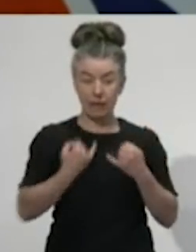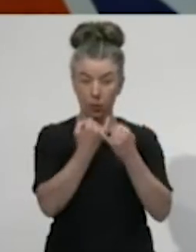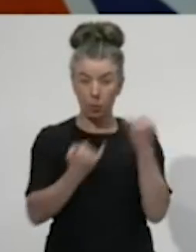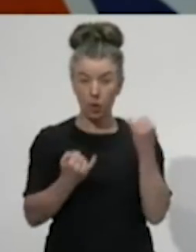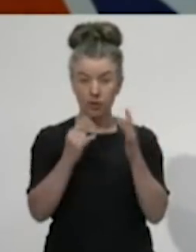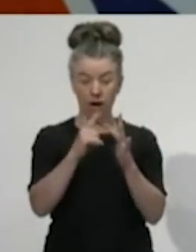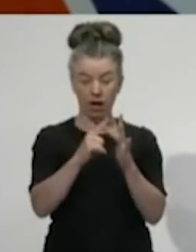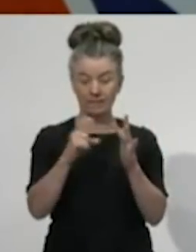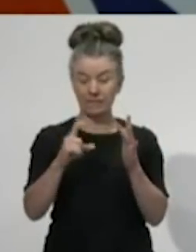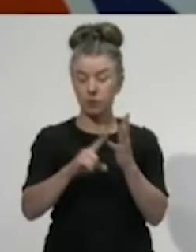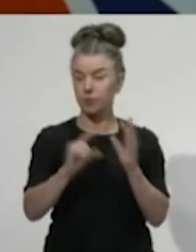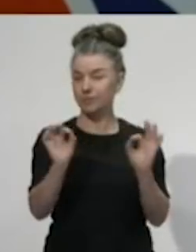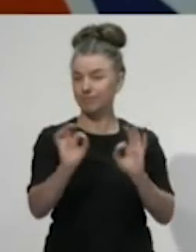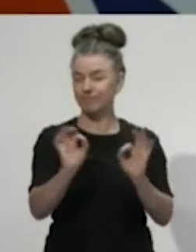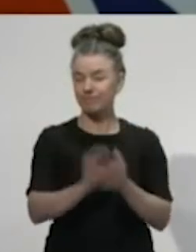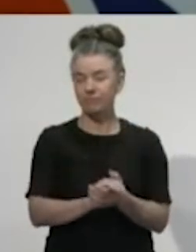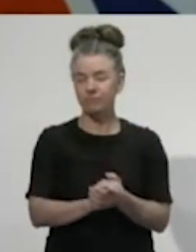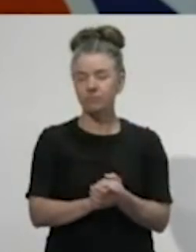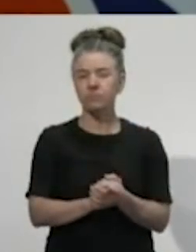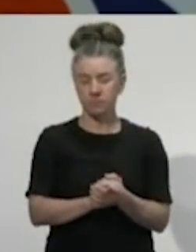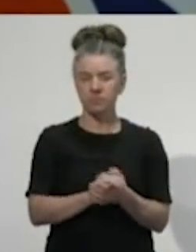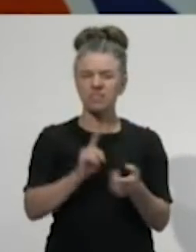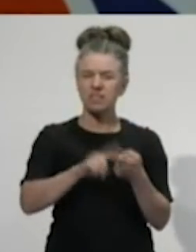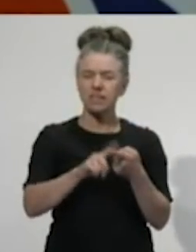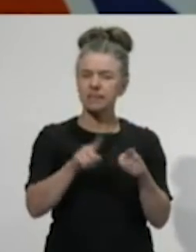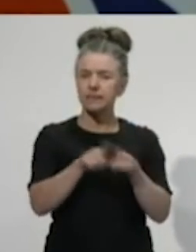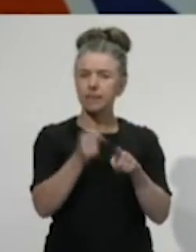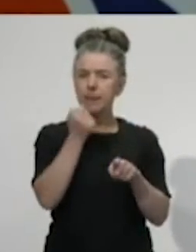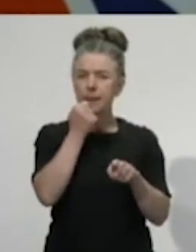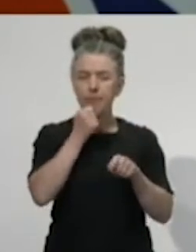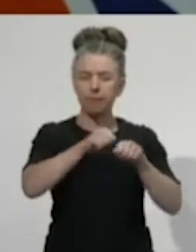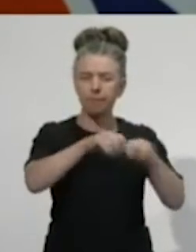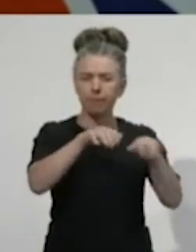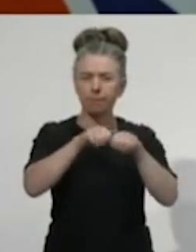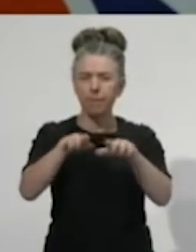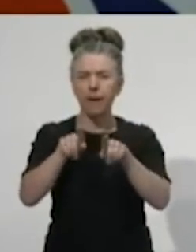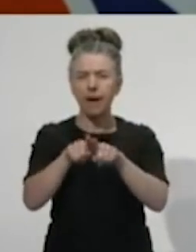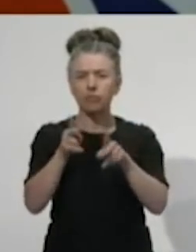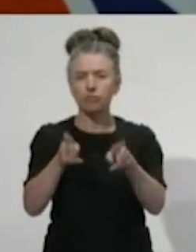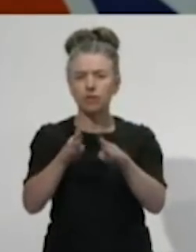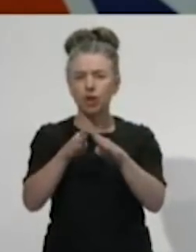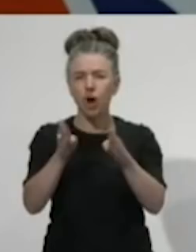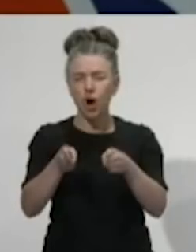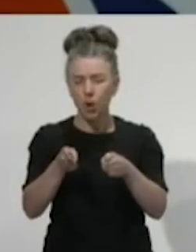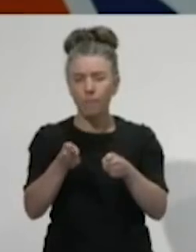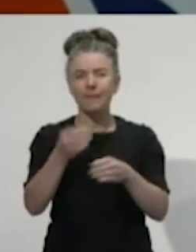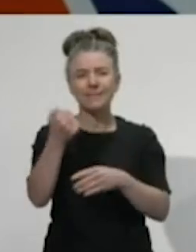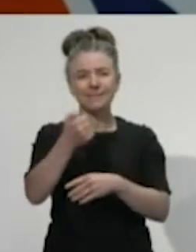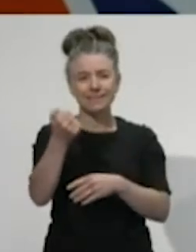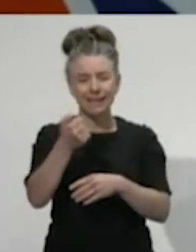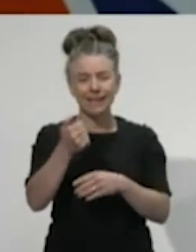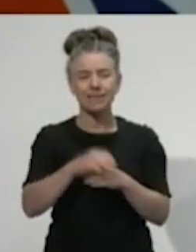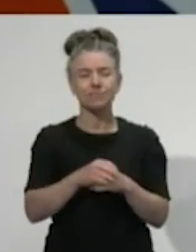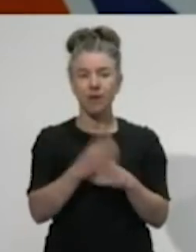We still have the 16 significant clusters, four of which, as you know, are closed, and there are no additional deaths to report today.